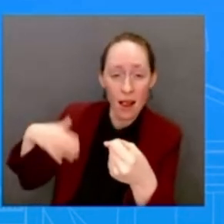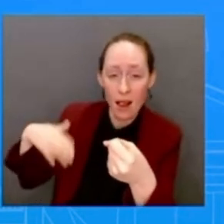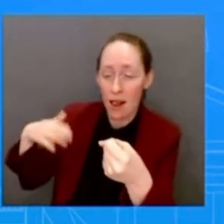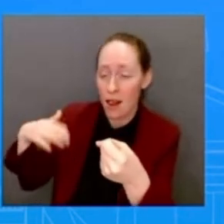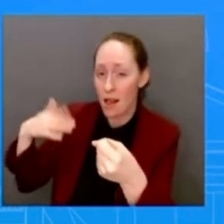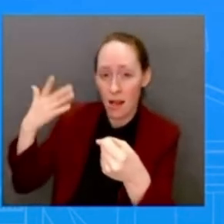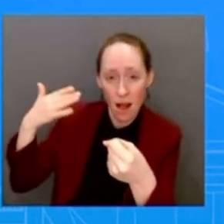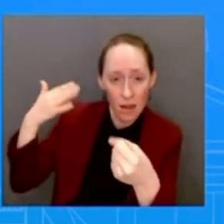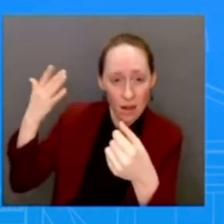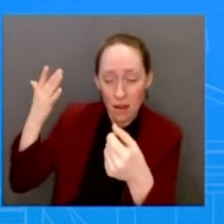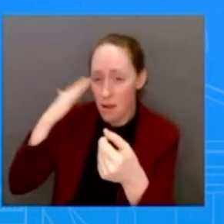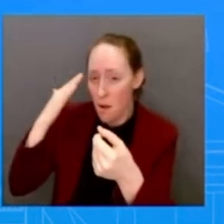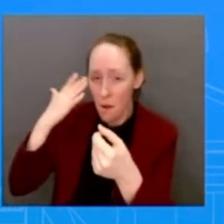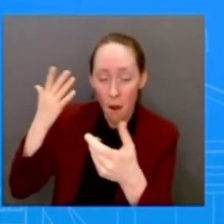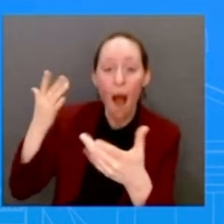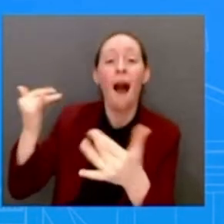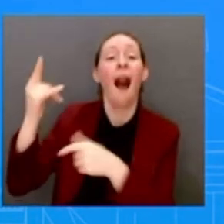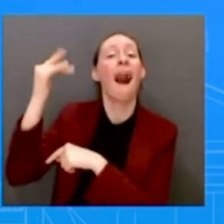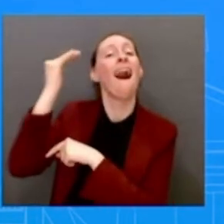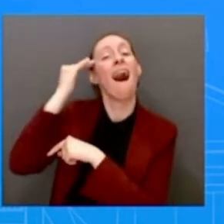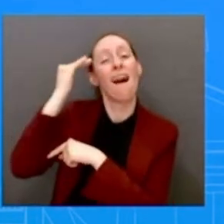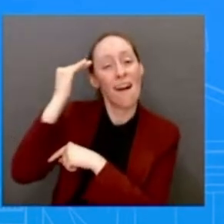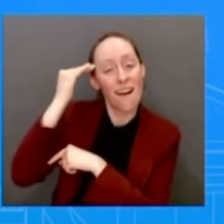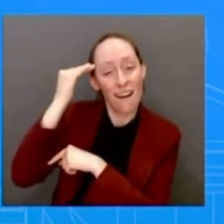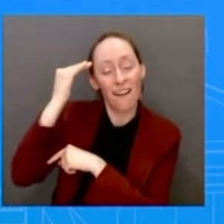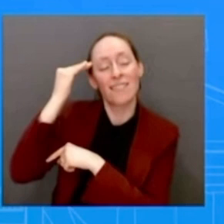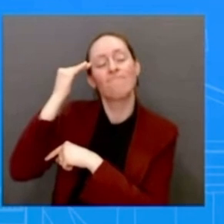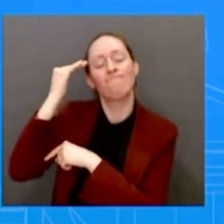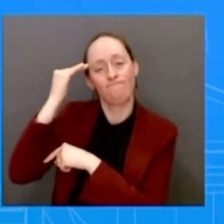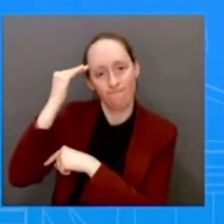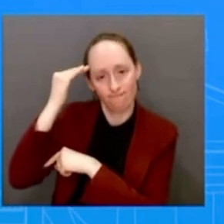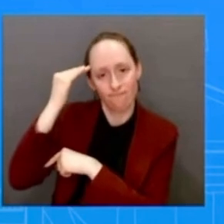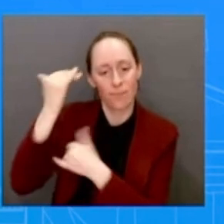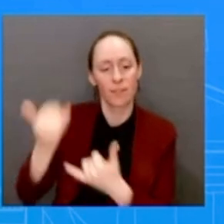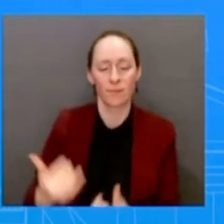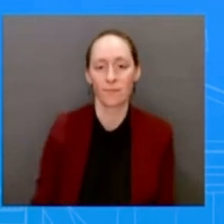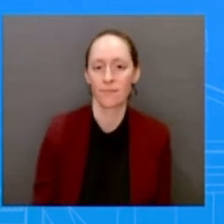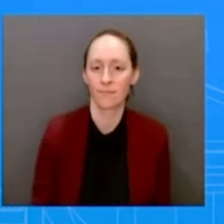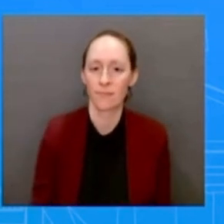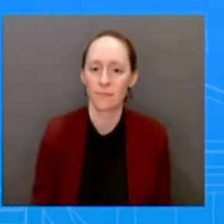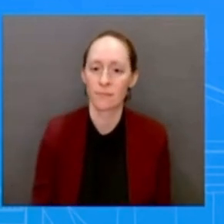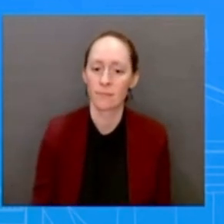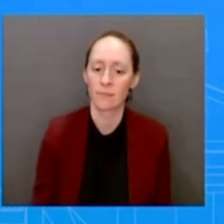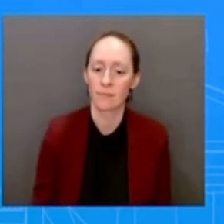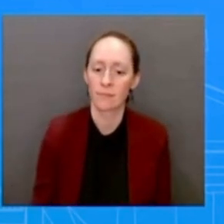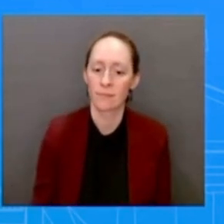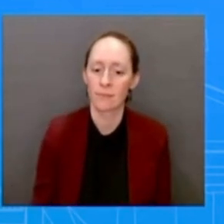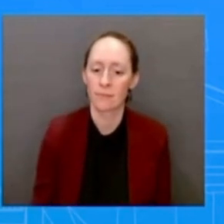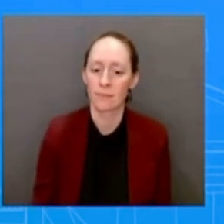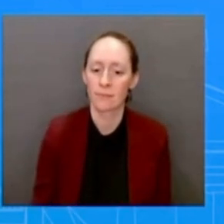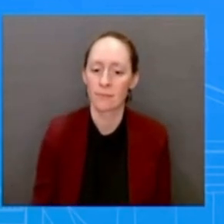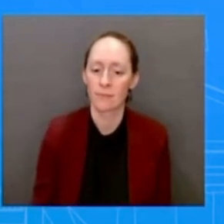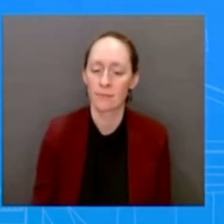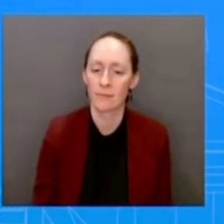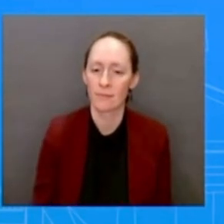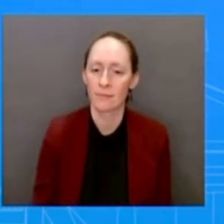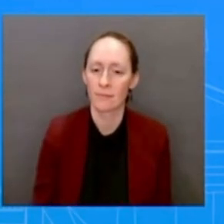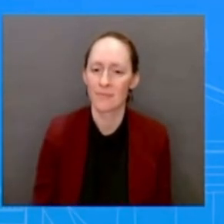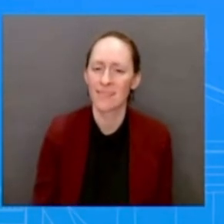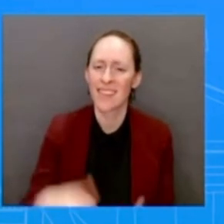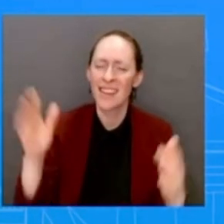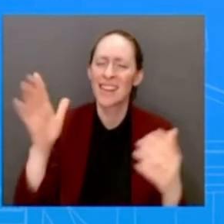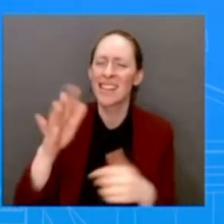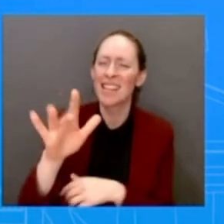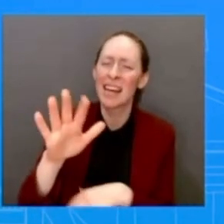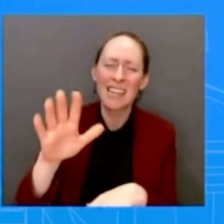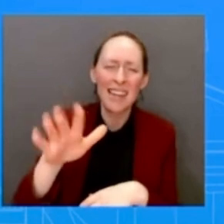are, because we know that it's going to come to his desk. There must be some state laws that the president also disagrees with that